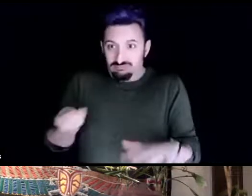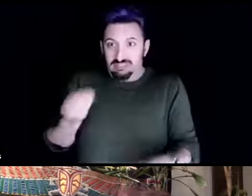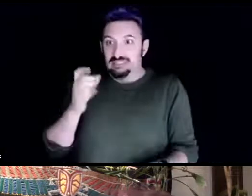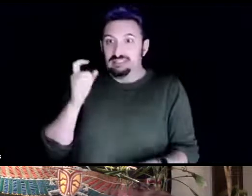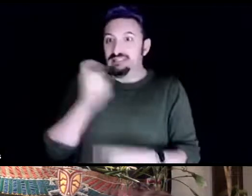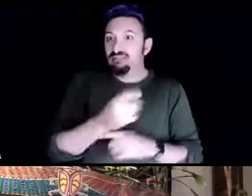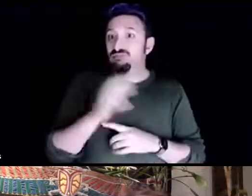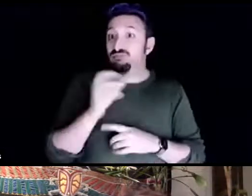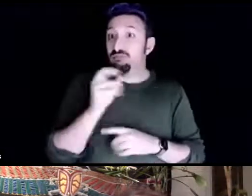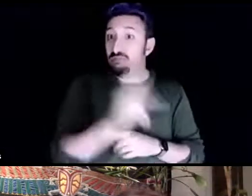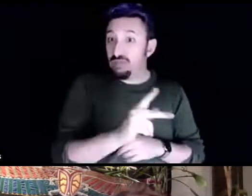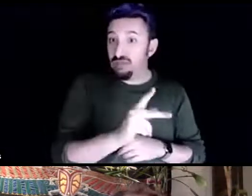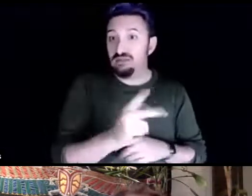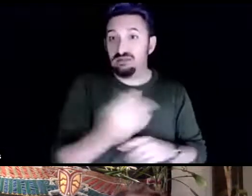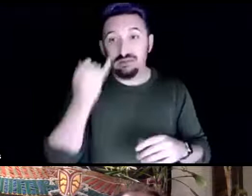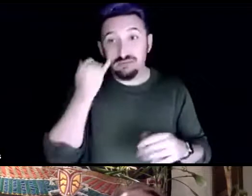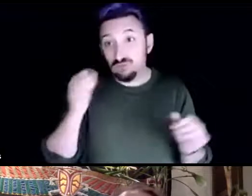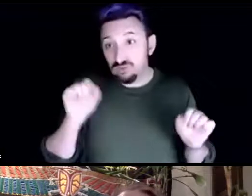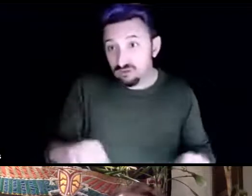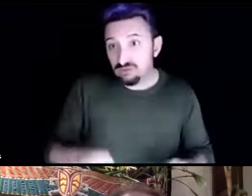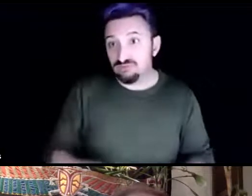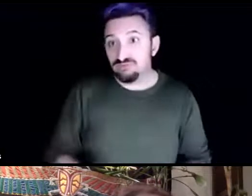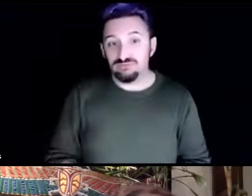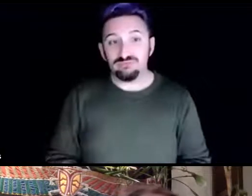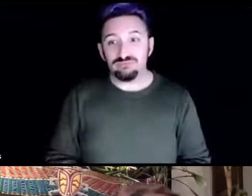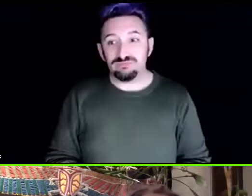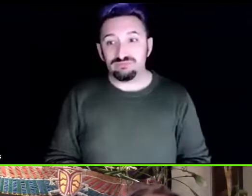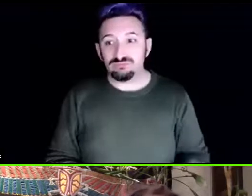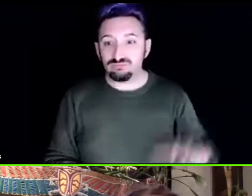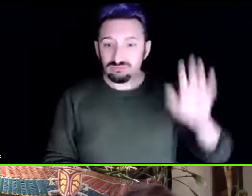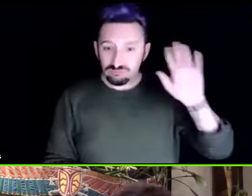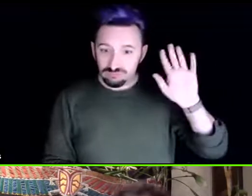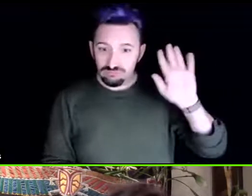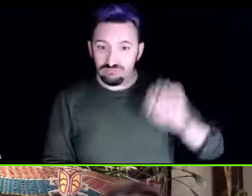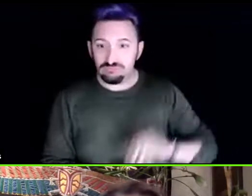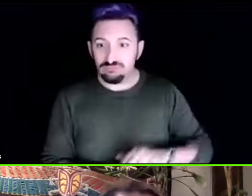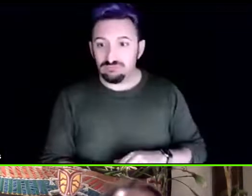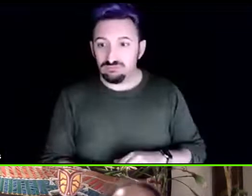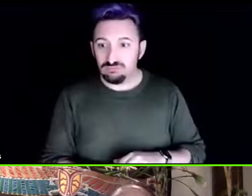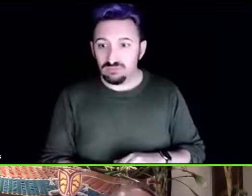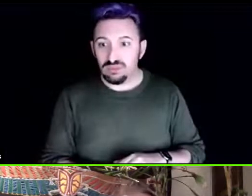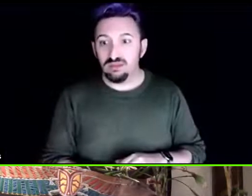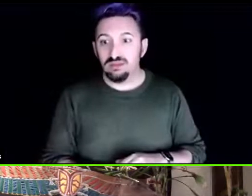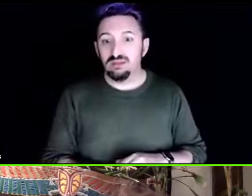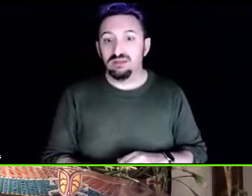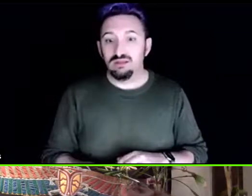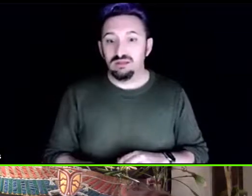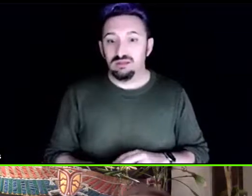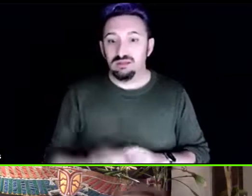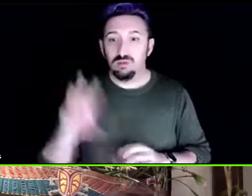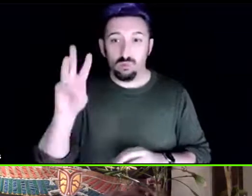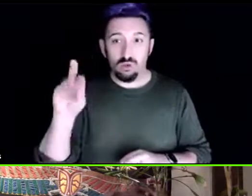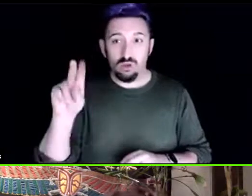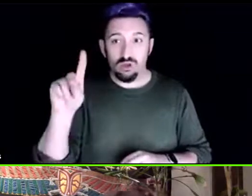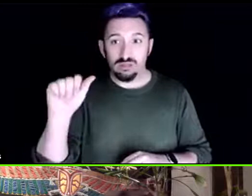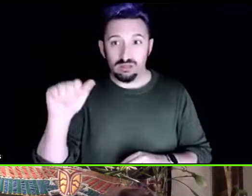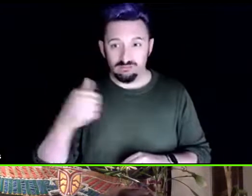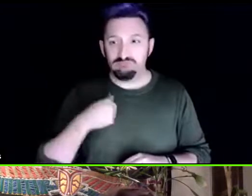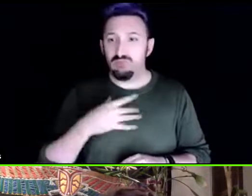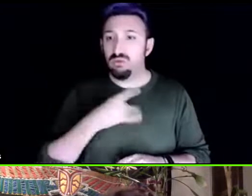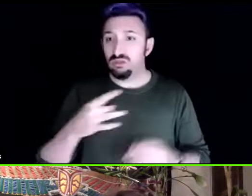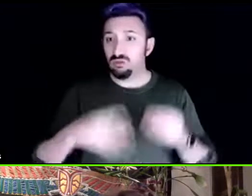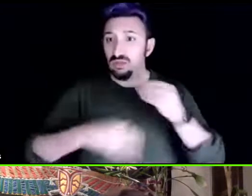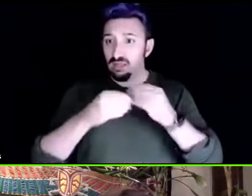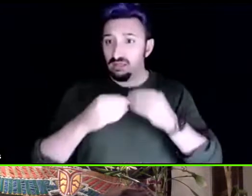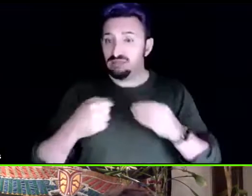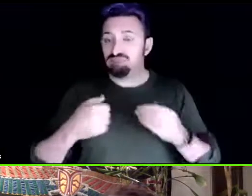um i i would also add i i live in berkeley um it